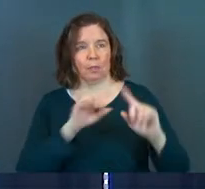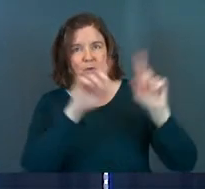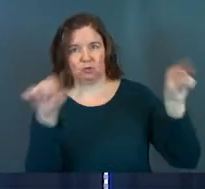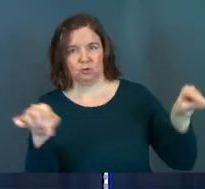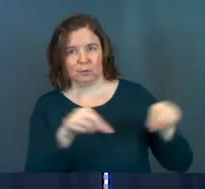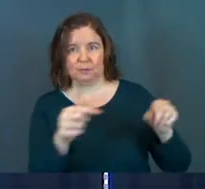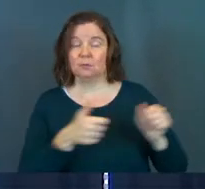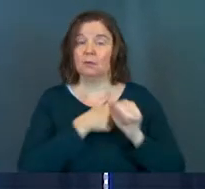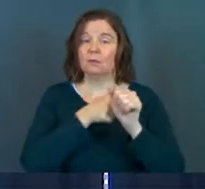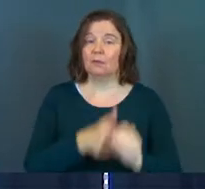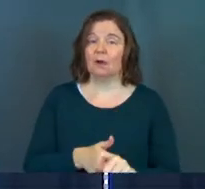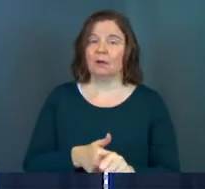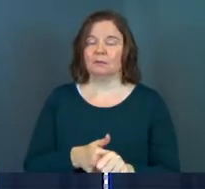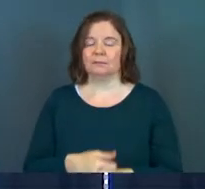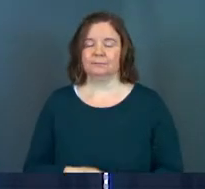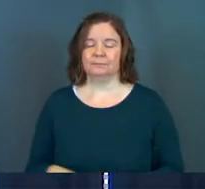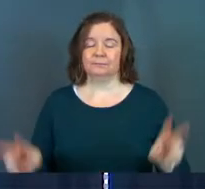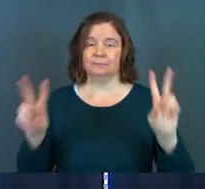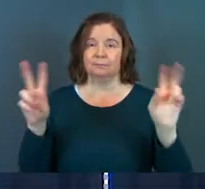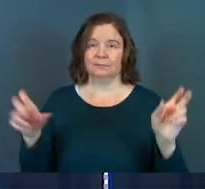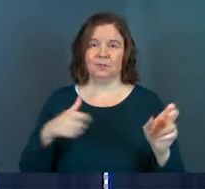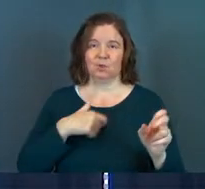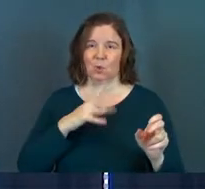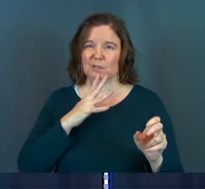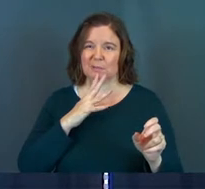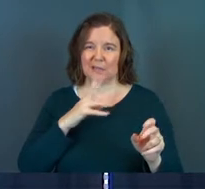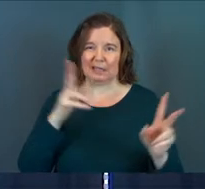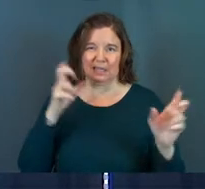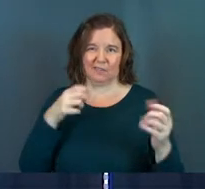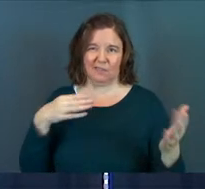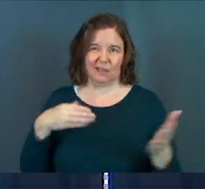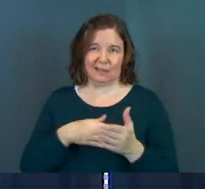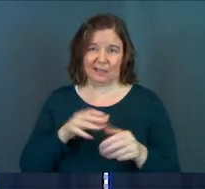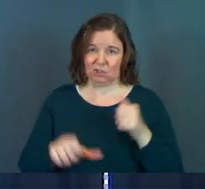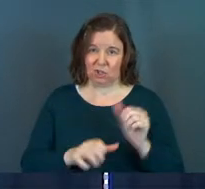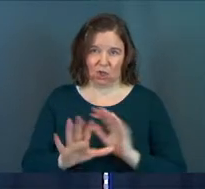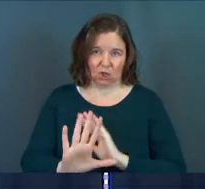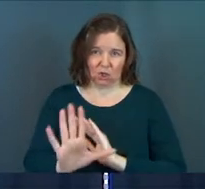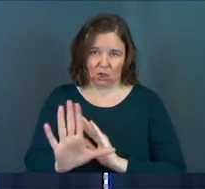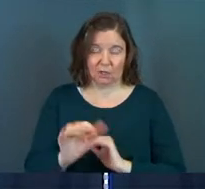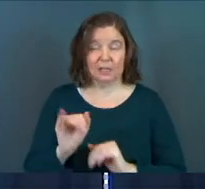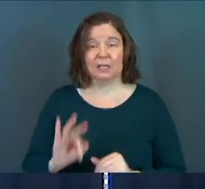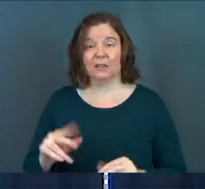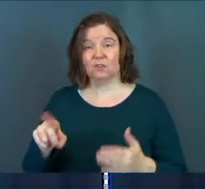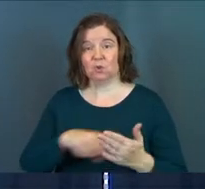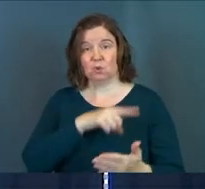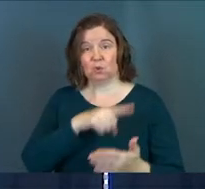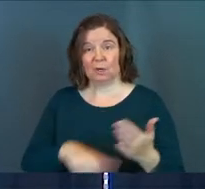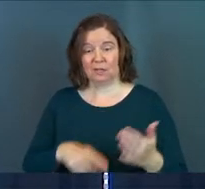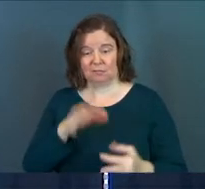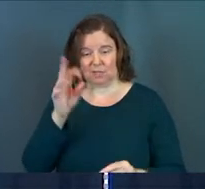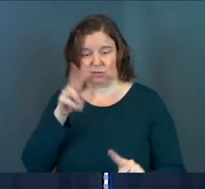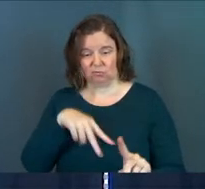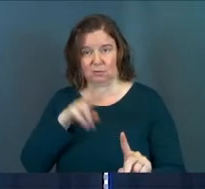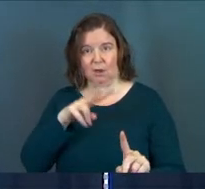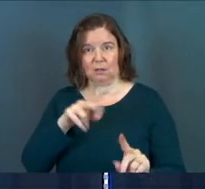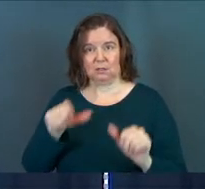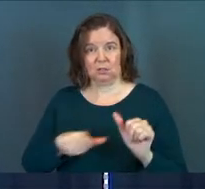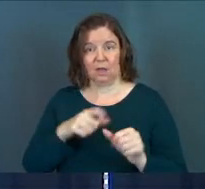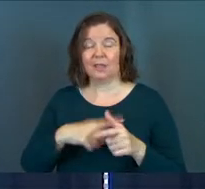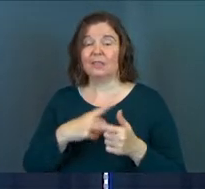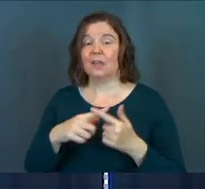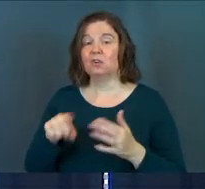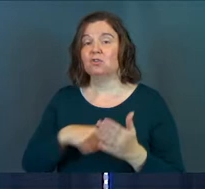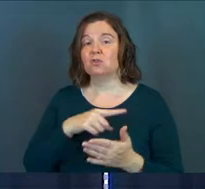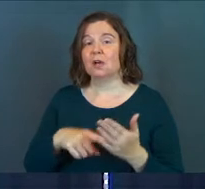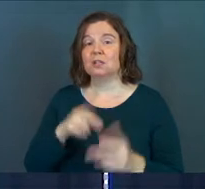So let's follow along. It says, don't speak evil against each other, dear brothers and sisters. If you criticize and judge each other, then you